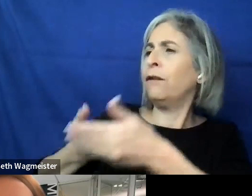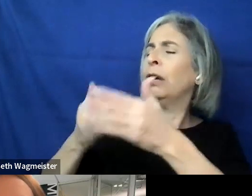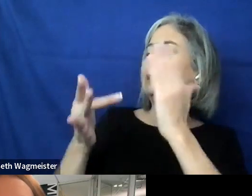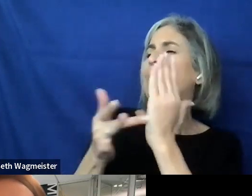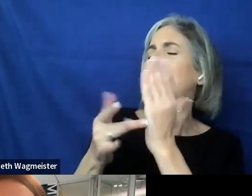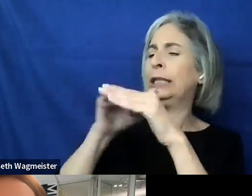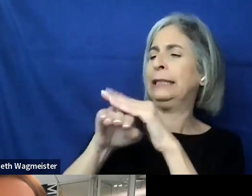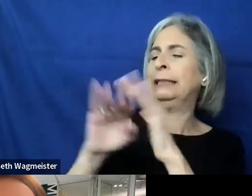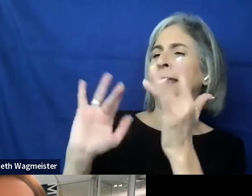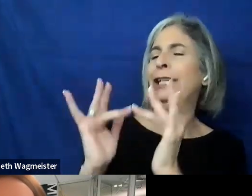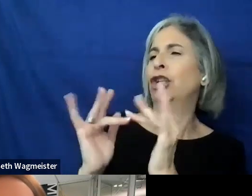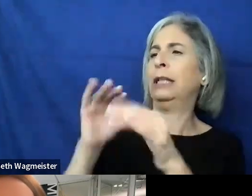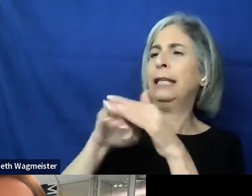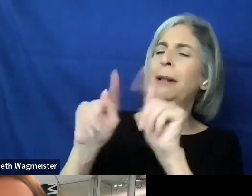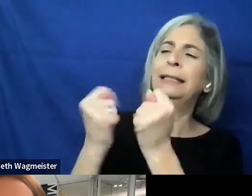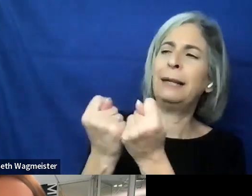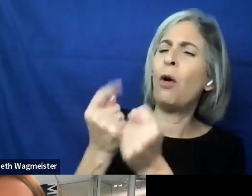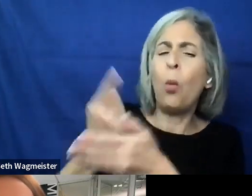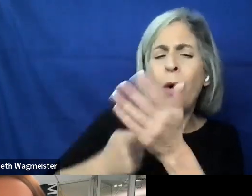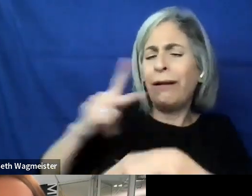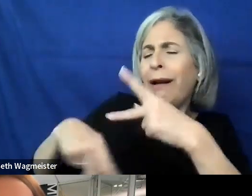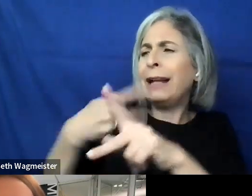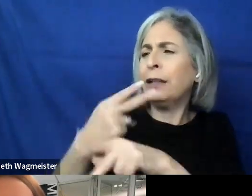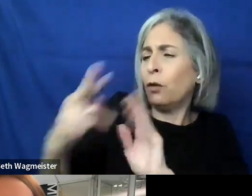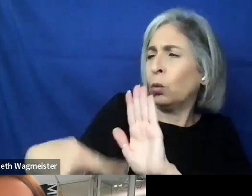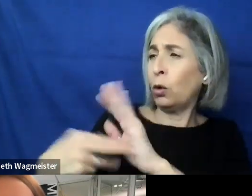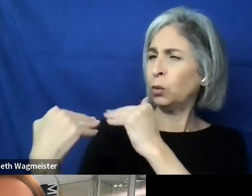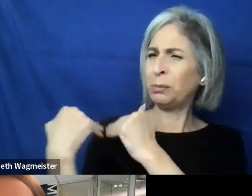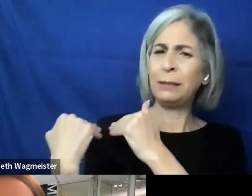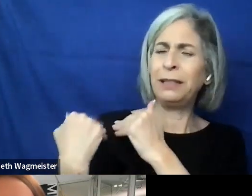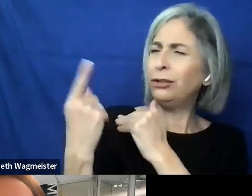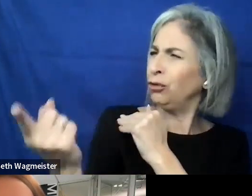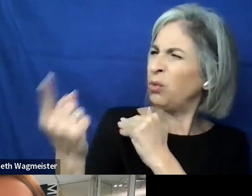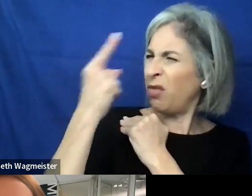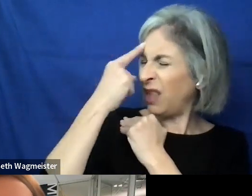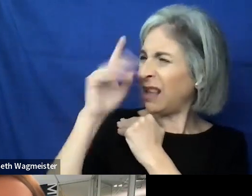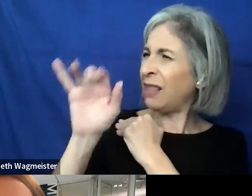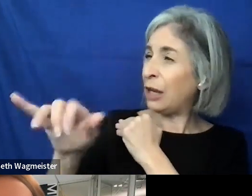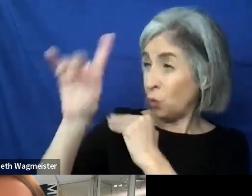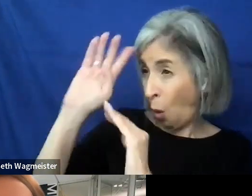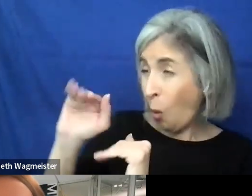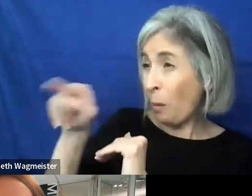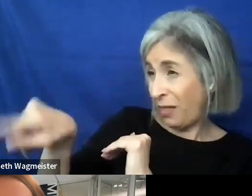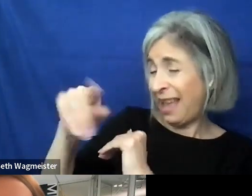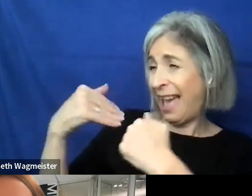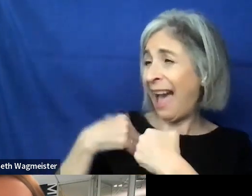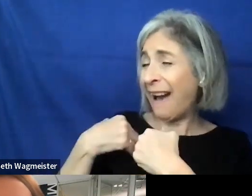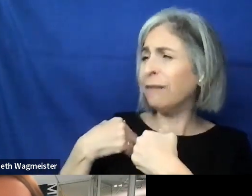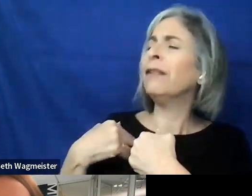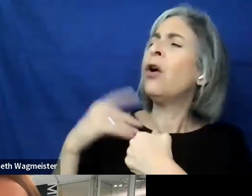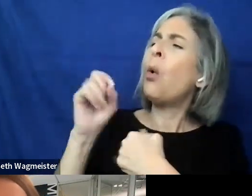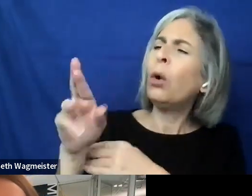accessibility team, what kinds of roles or responsibilities would you think, would you hope someone would have, or